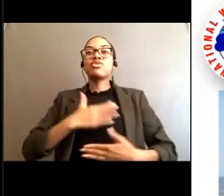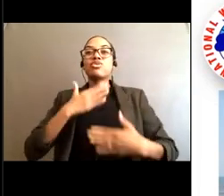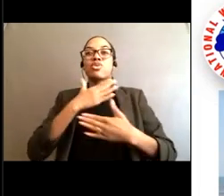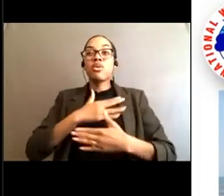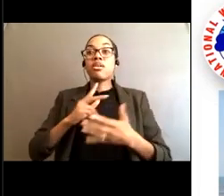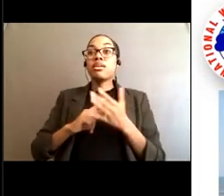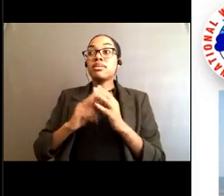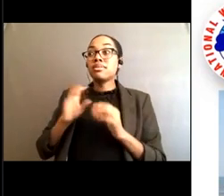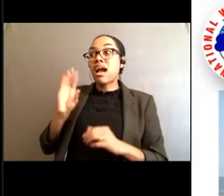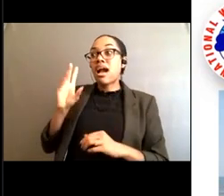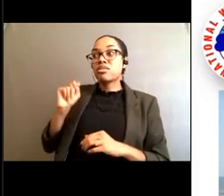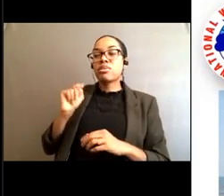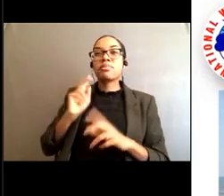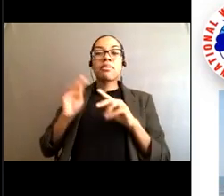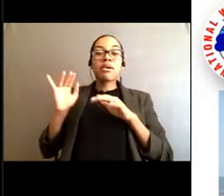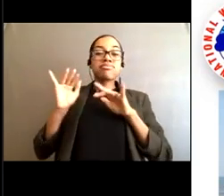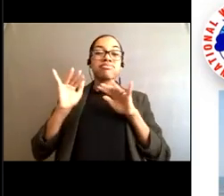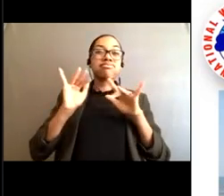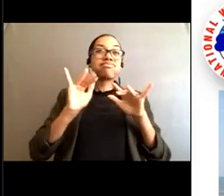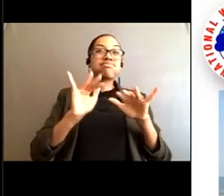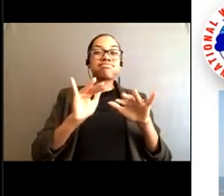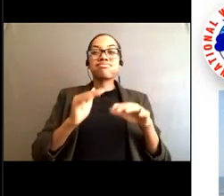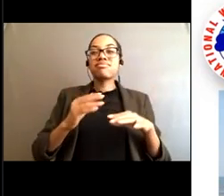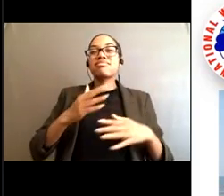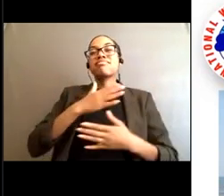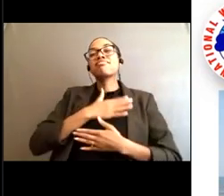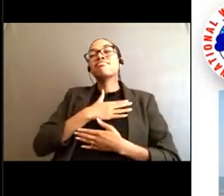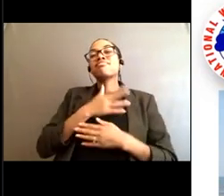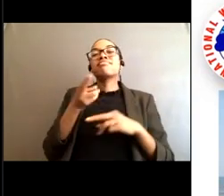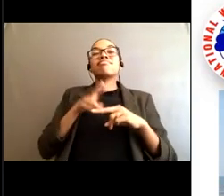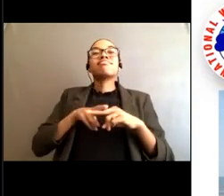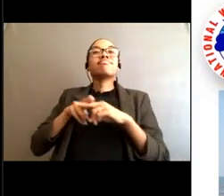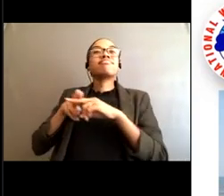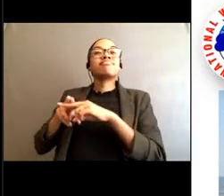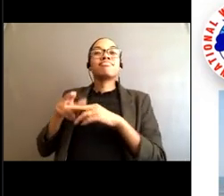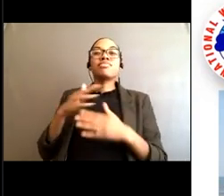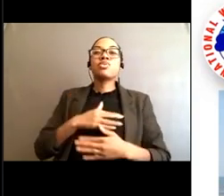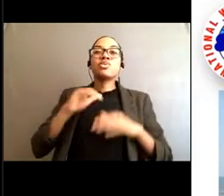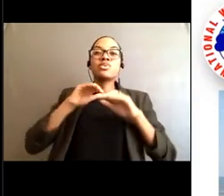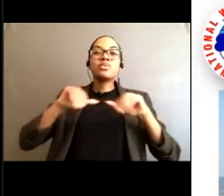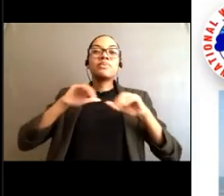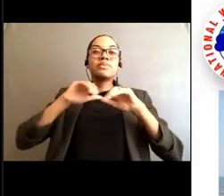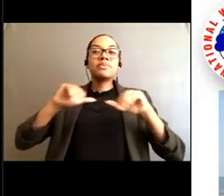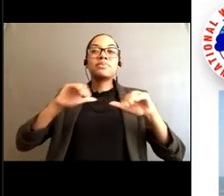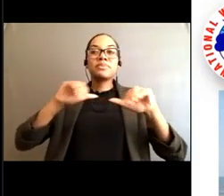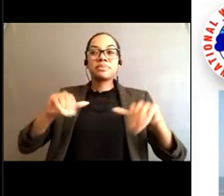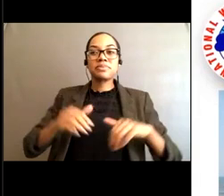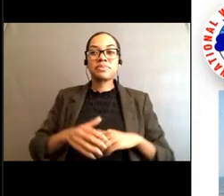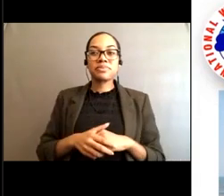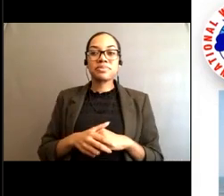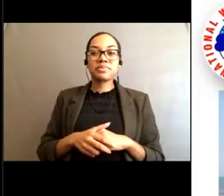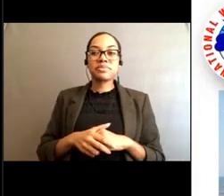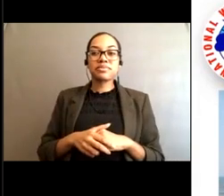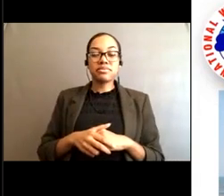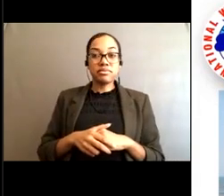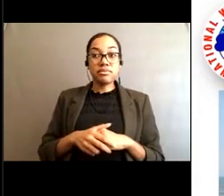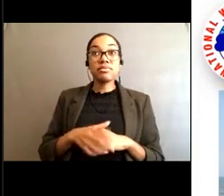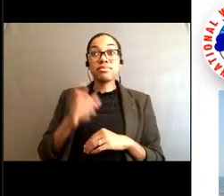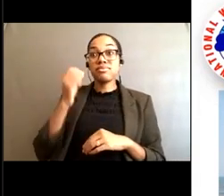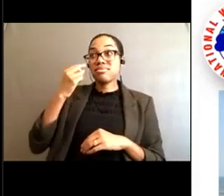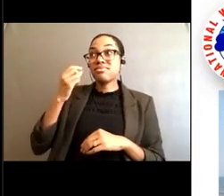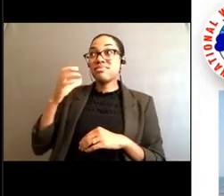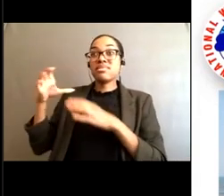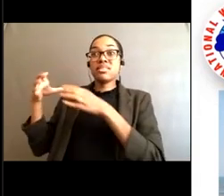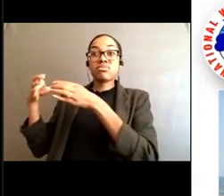going to the beaches. And so the combination of these dangerous swells from Lorenzo